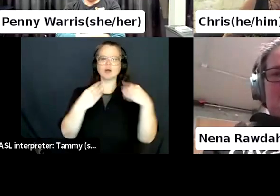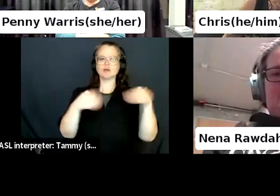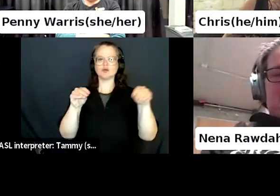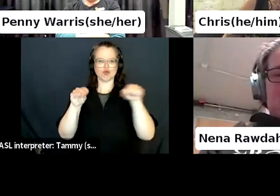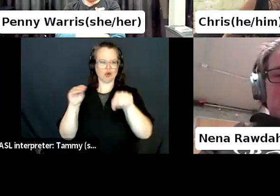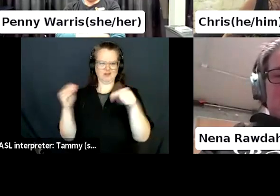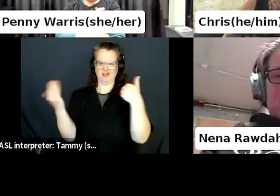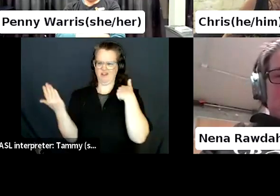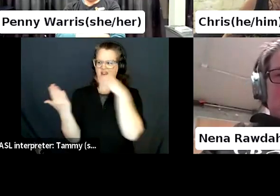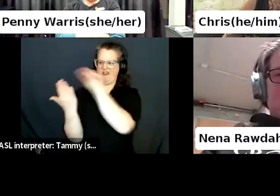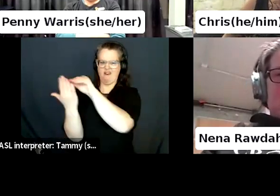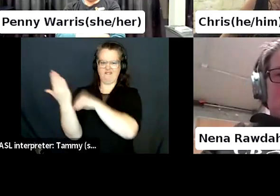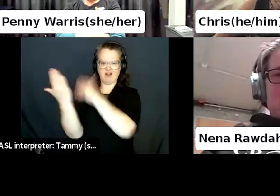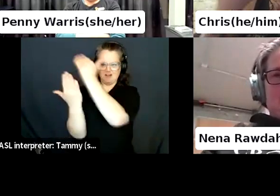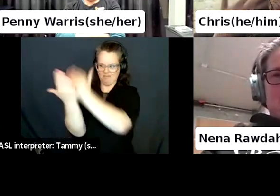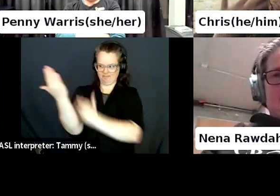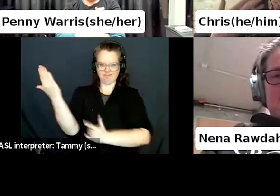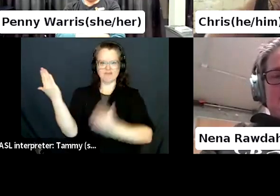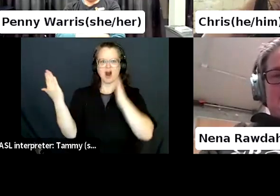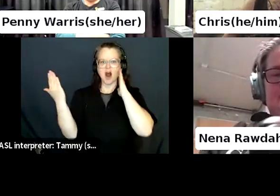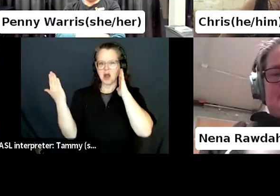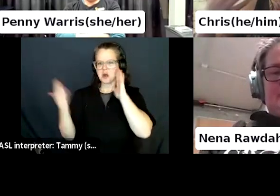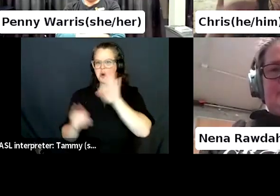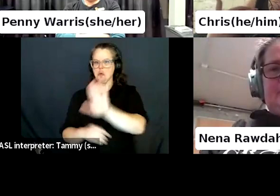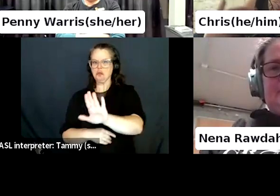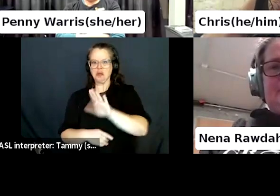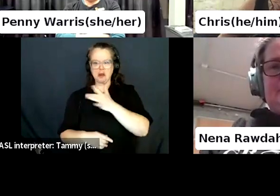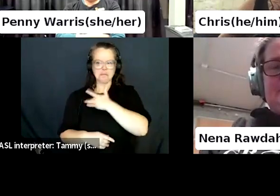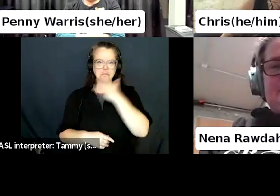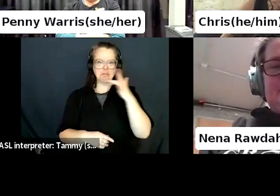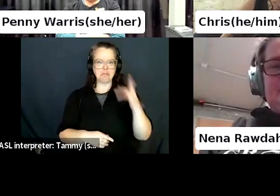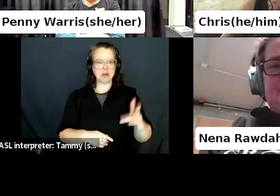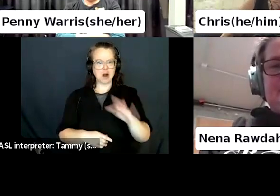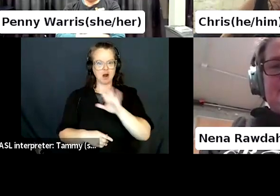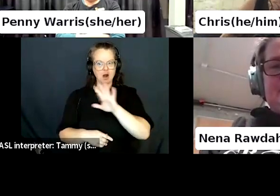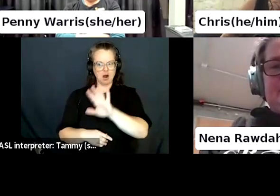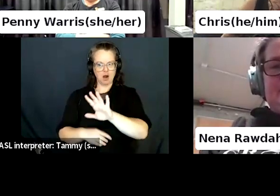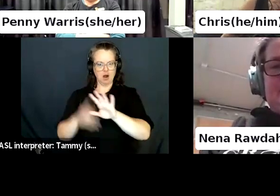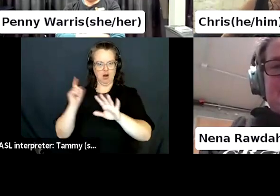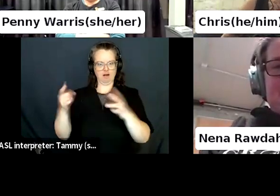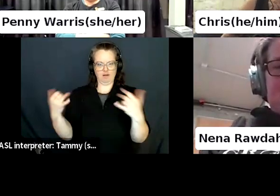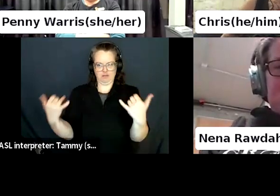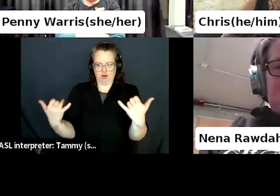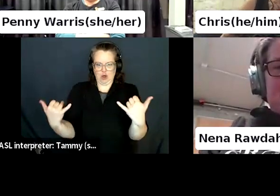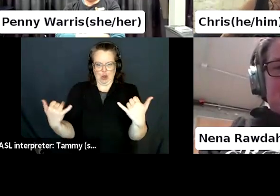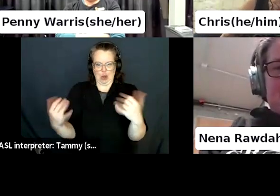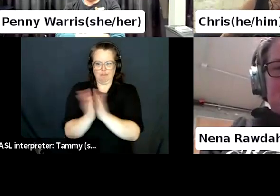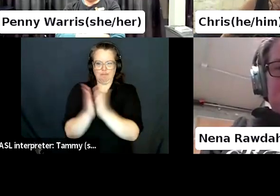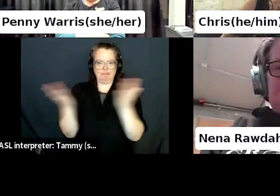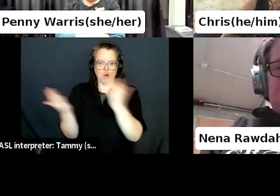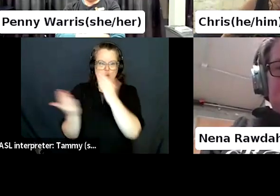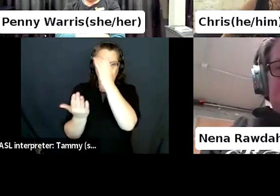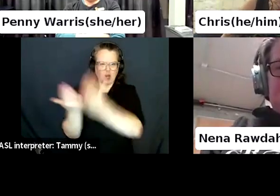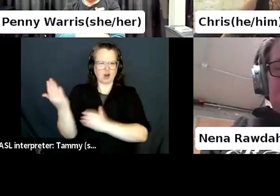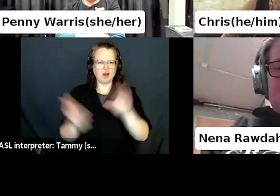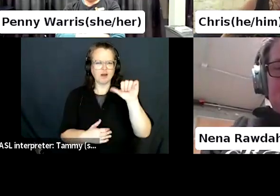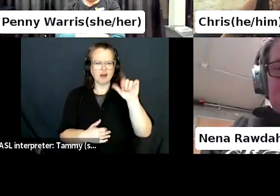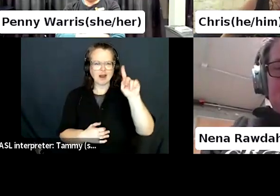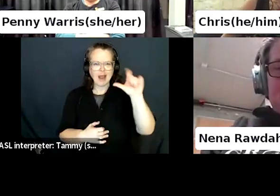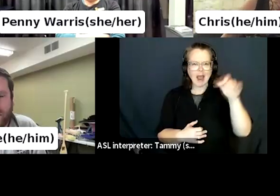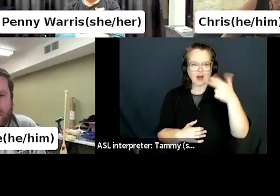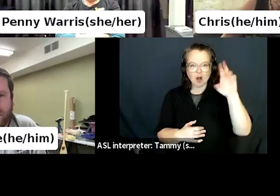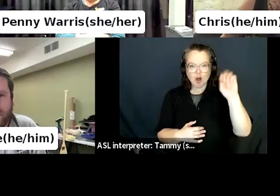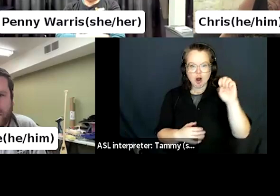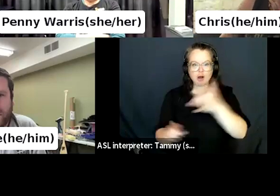their catalogs and their release dates and they will message me directly to tell me when something's coming and what to expect. And I can place my